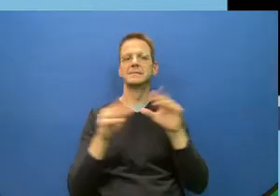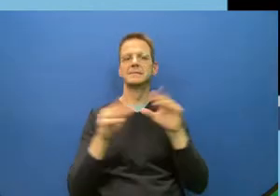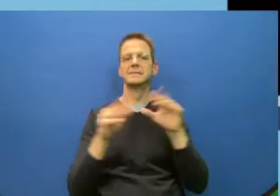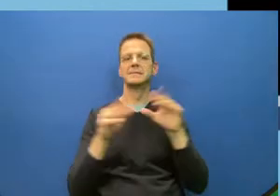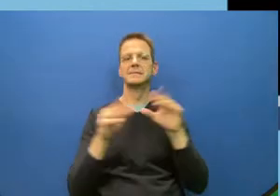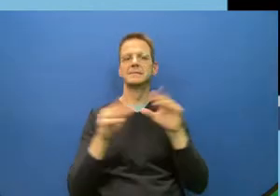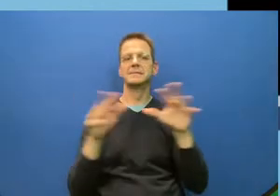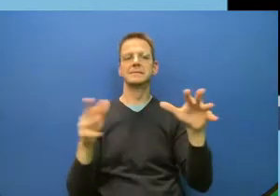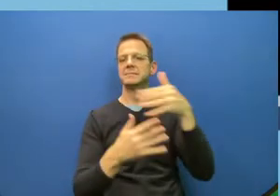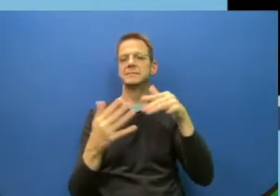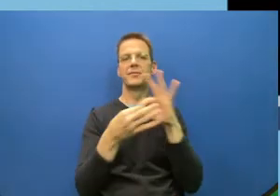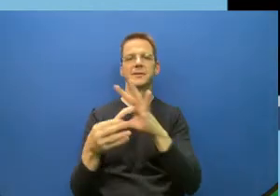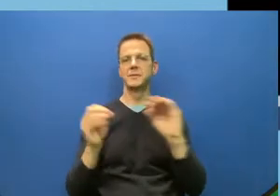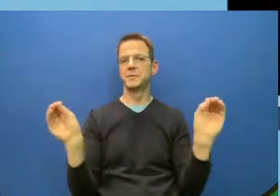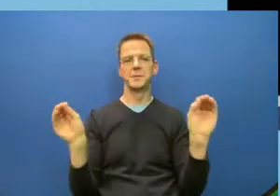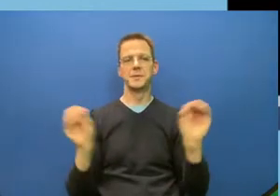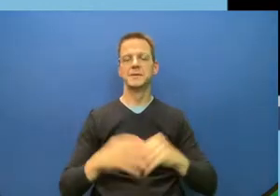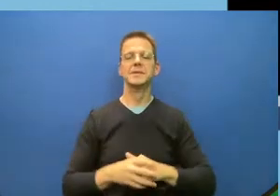Next slide.